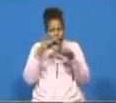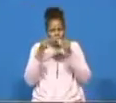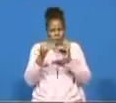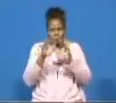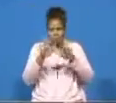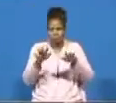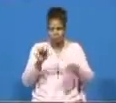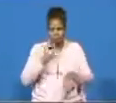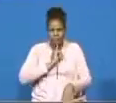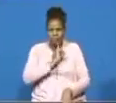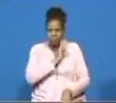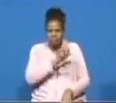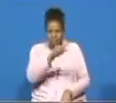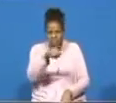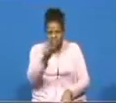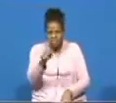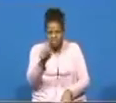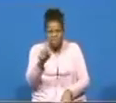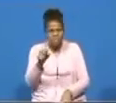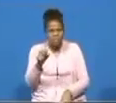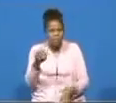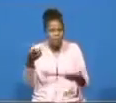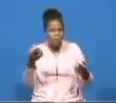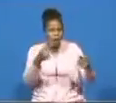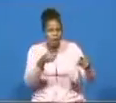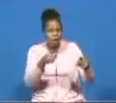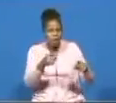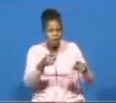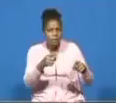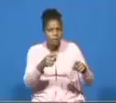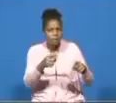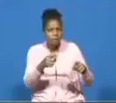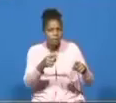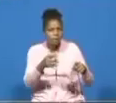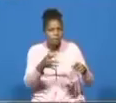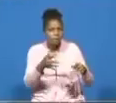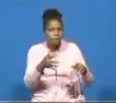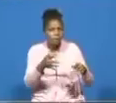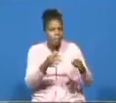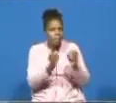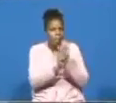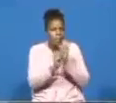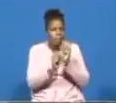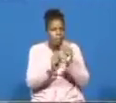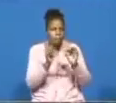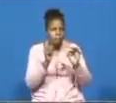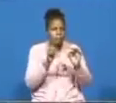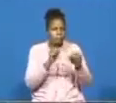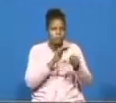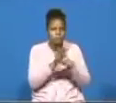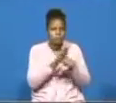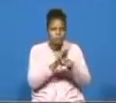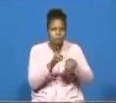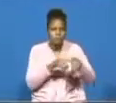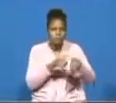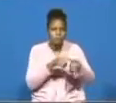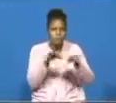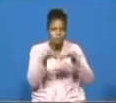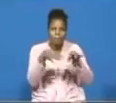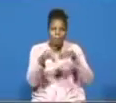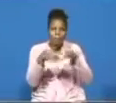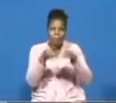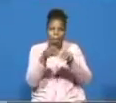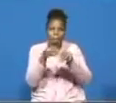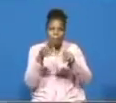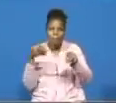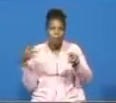israel yes yes and as to what happened to get them there time will not allow us to delve into that right now but we